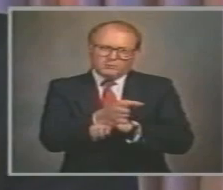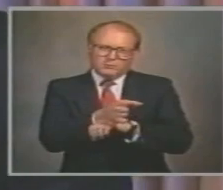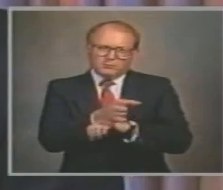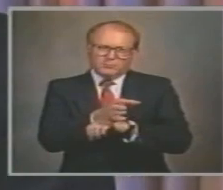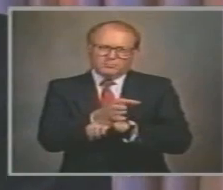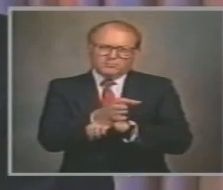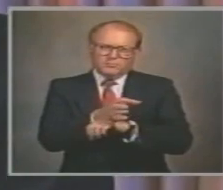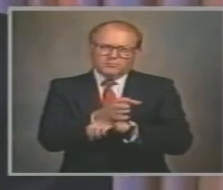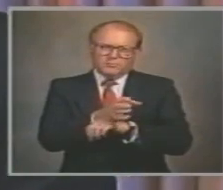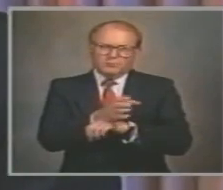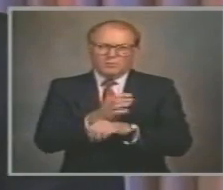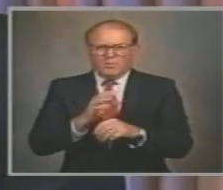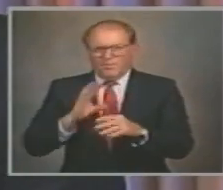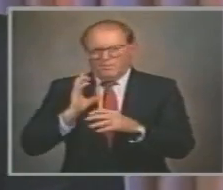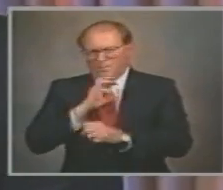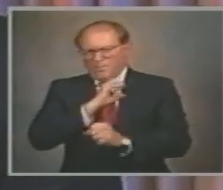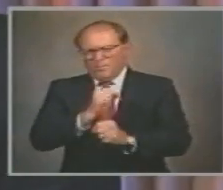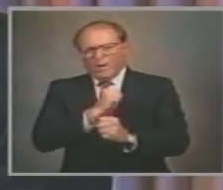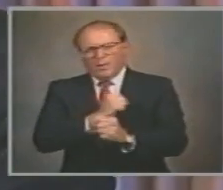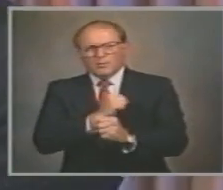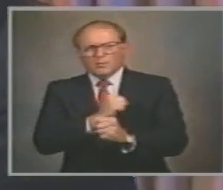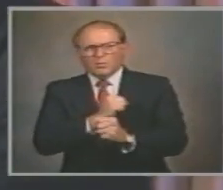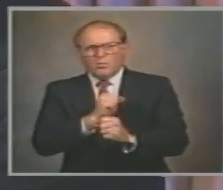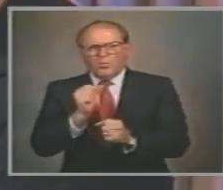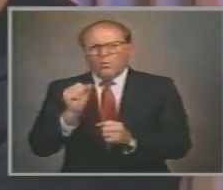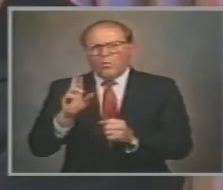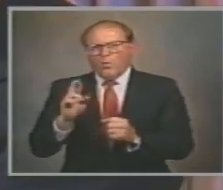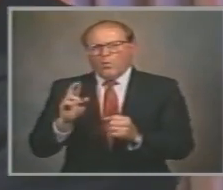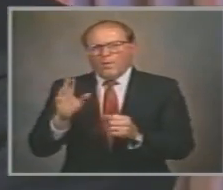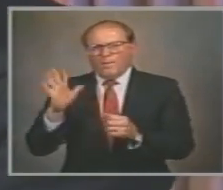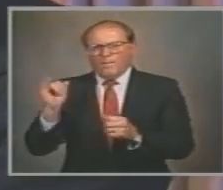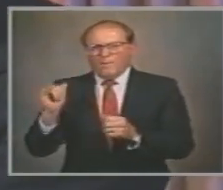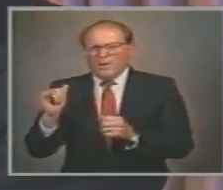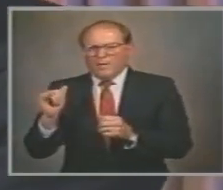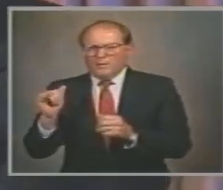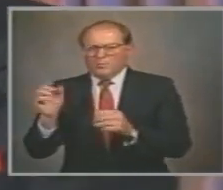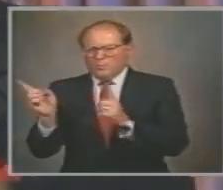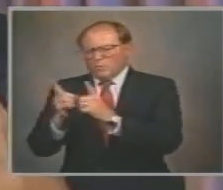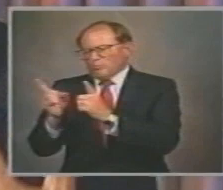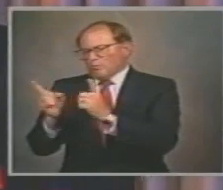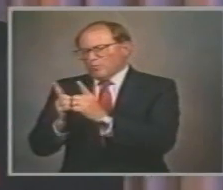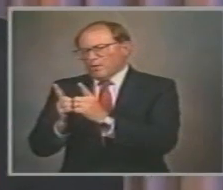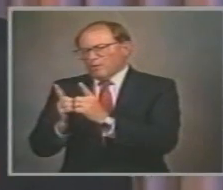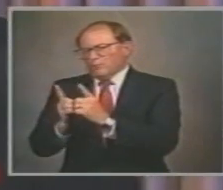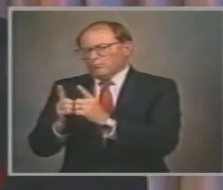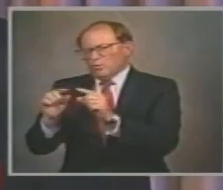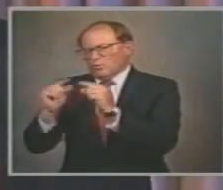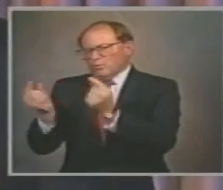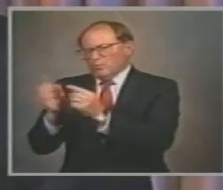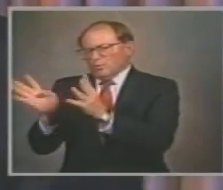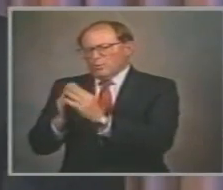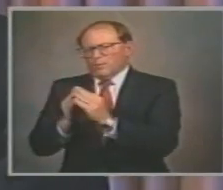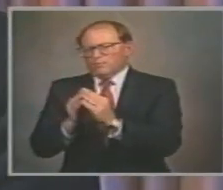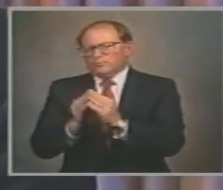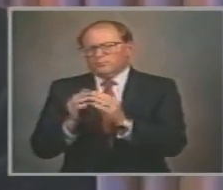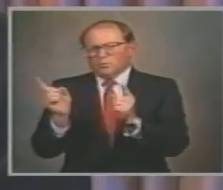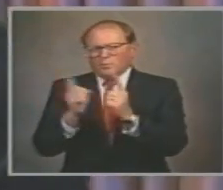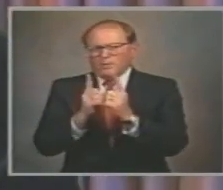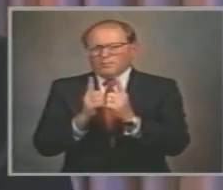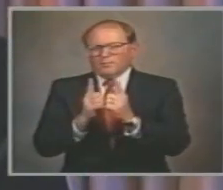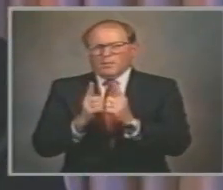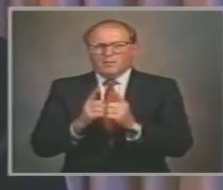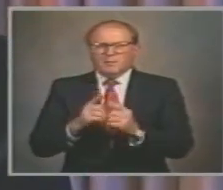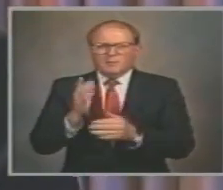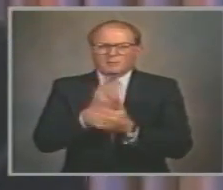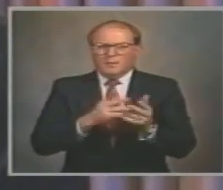that By might Or power Or by consensus Now Americans Have historically said That